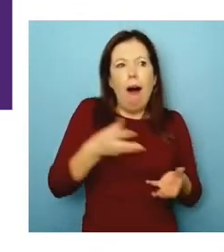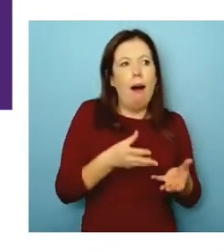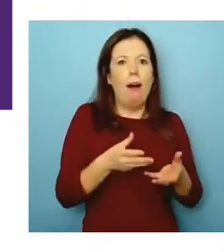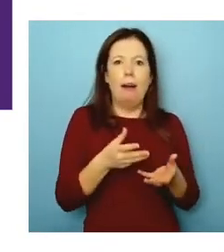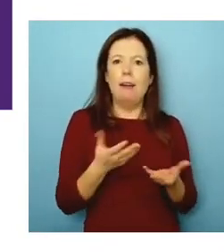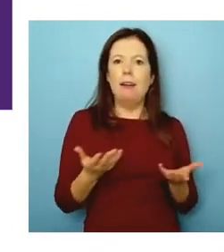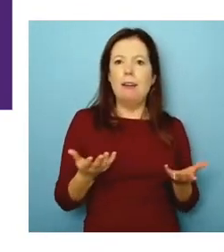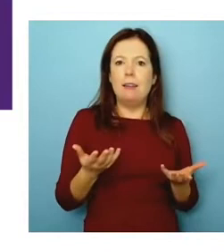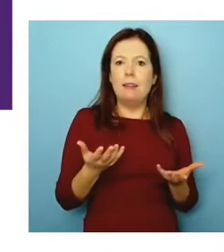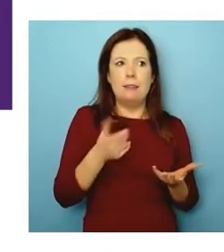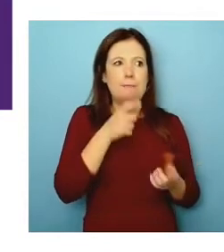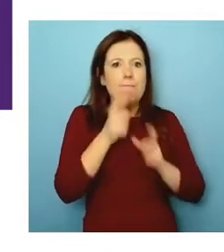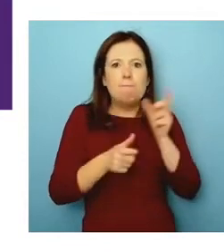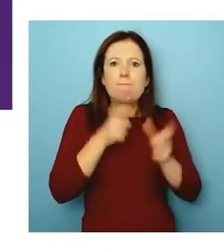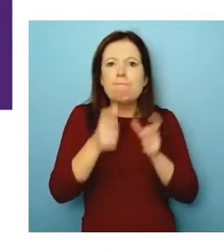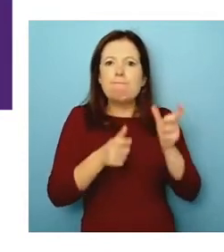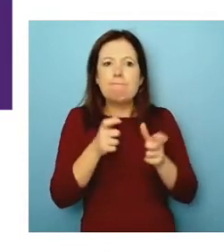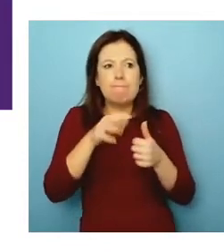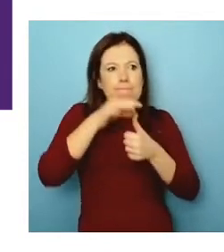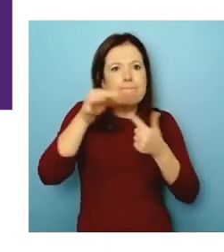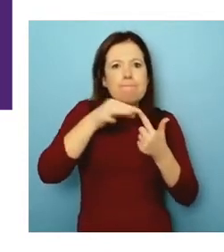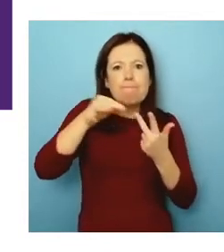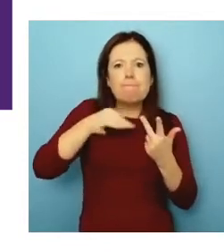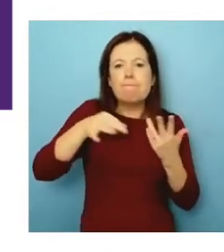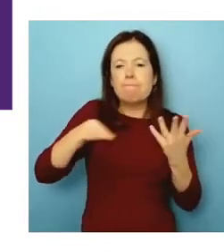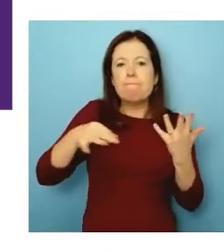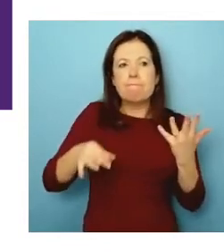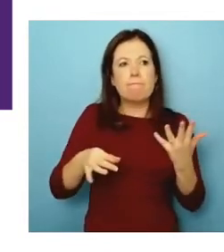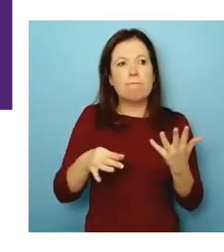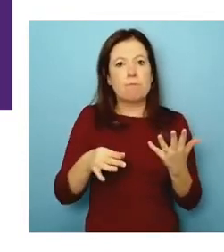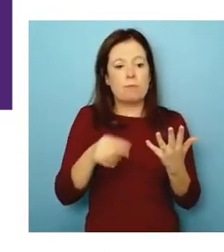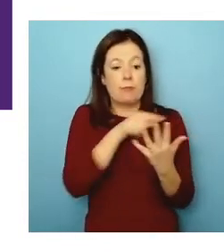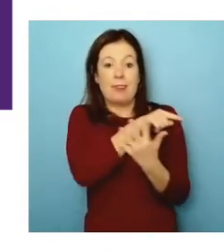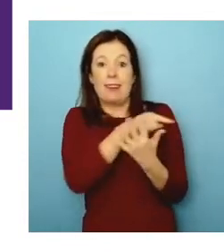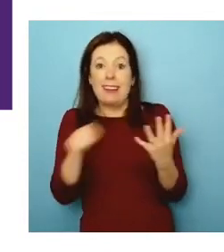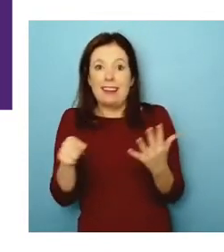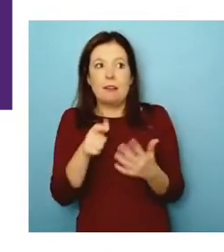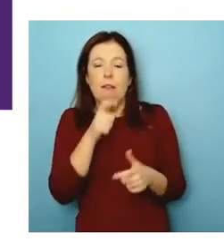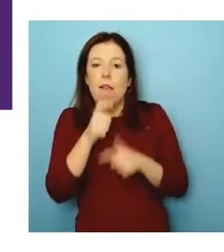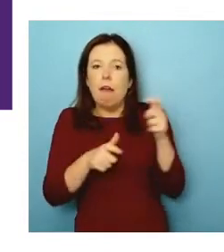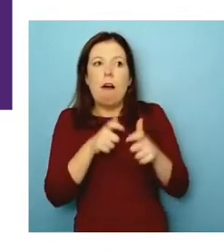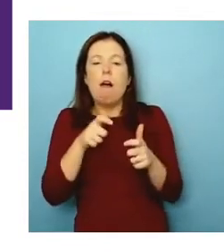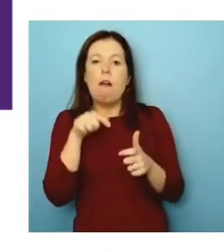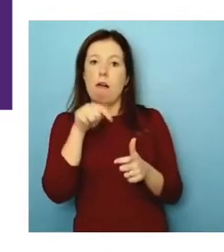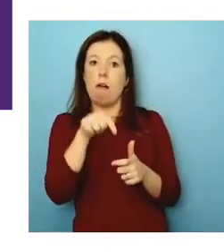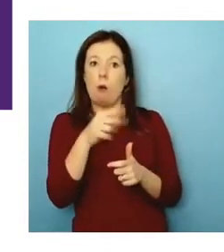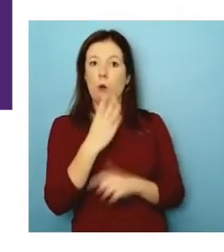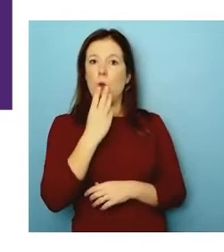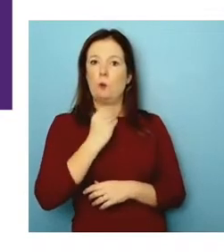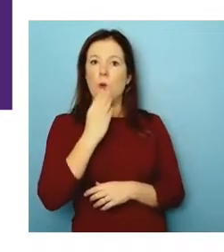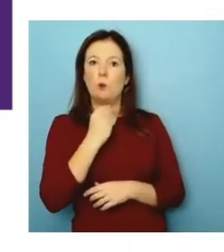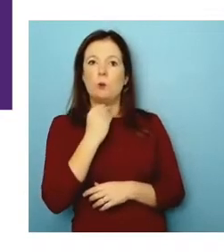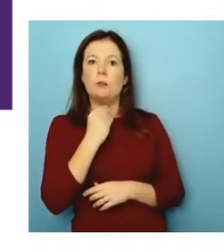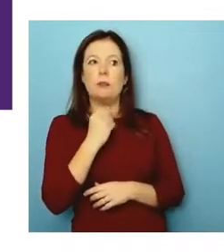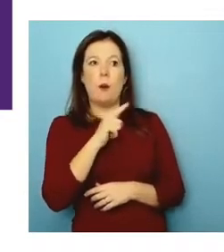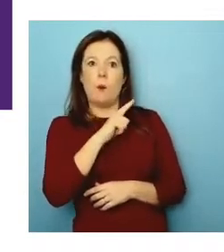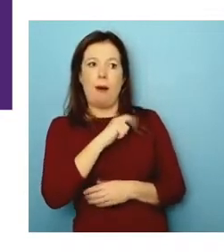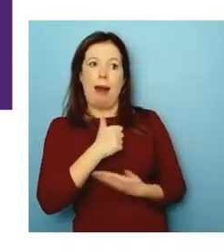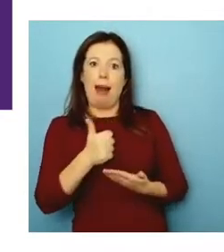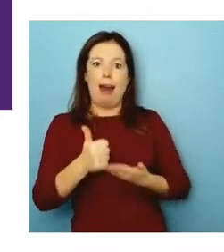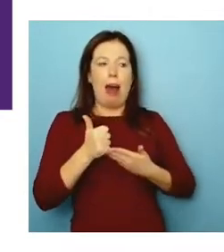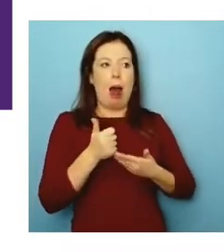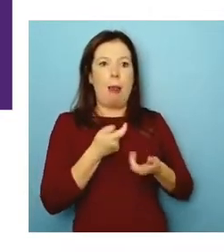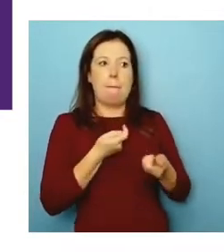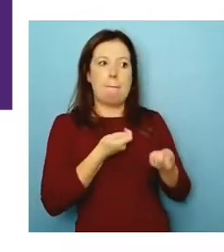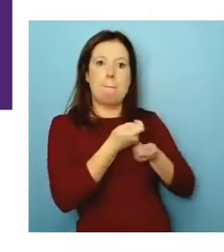you almost, you know, using those terms carefully to be able to curate the conversation and have access